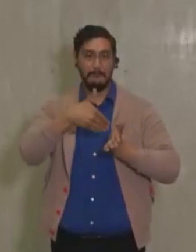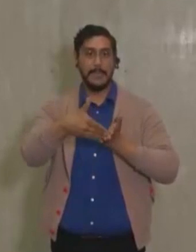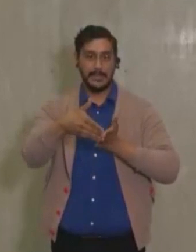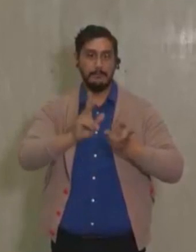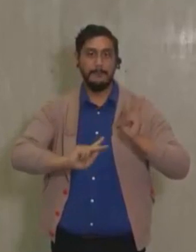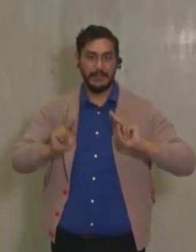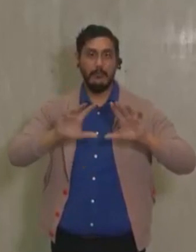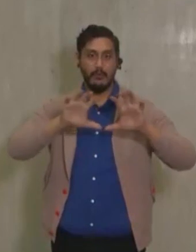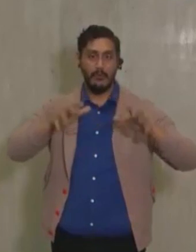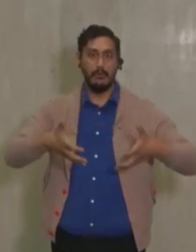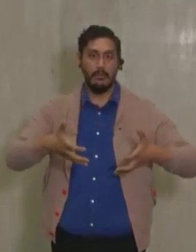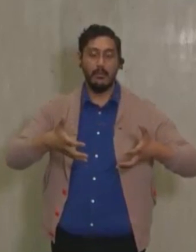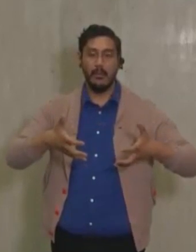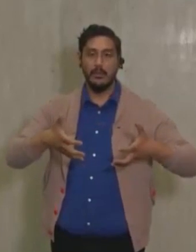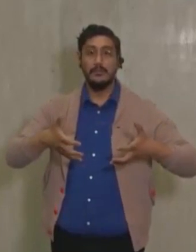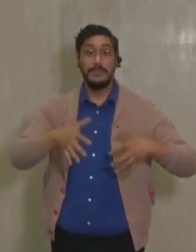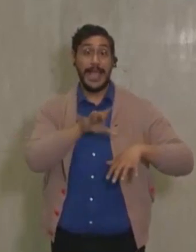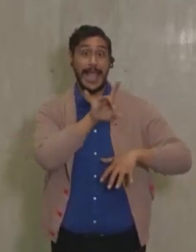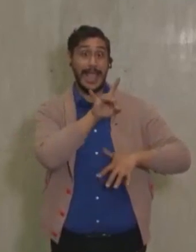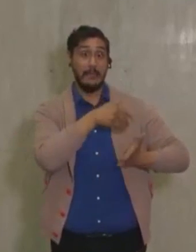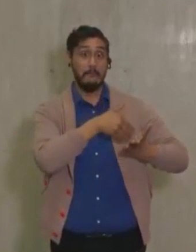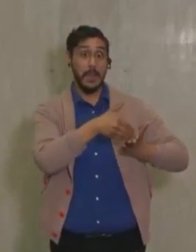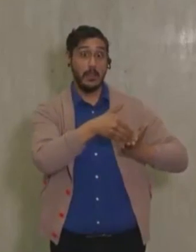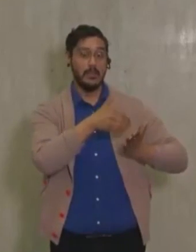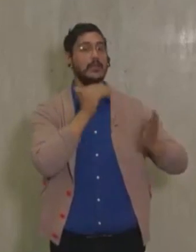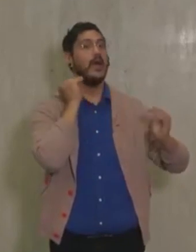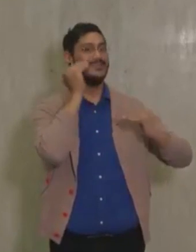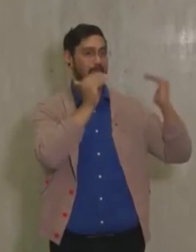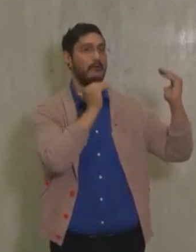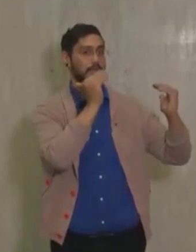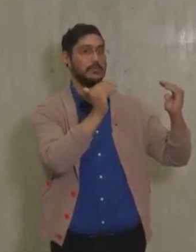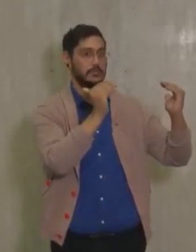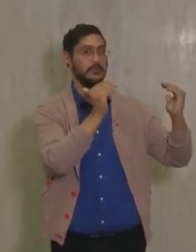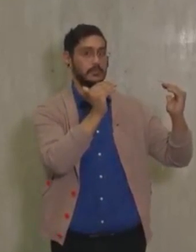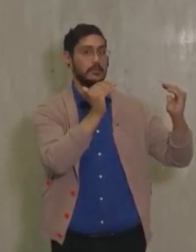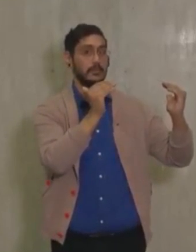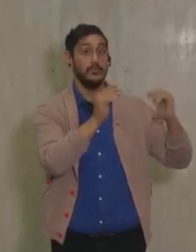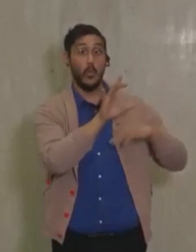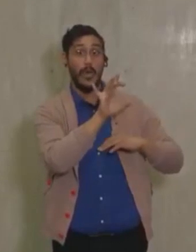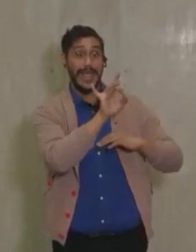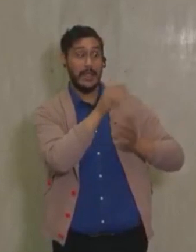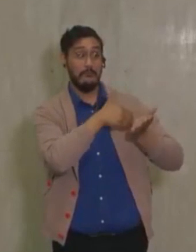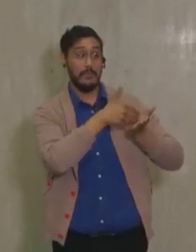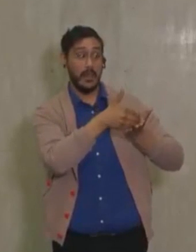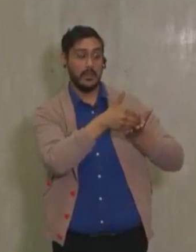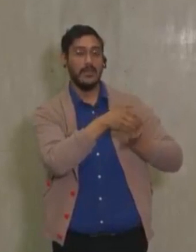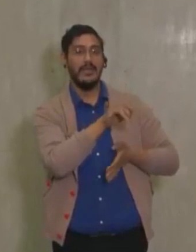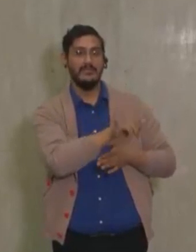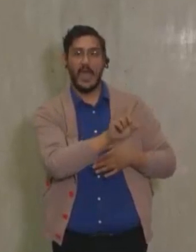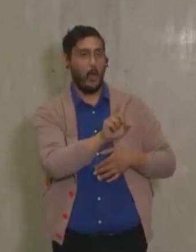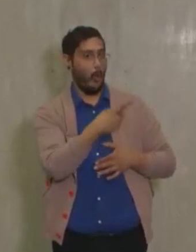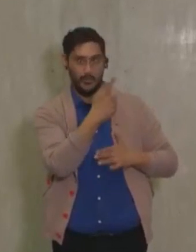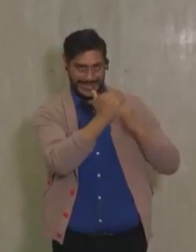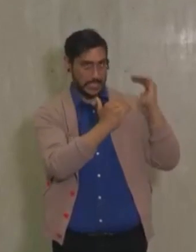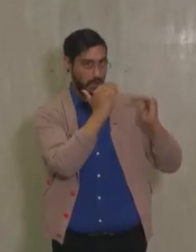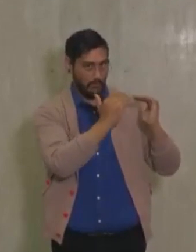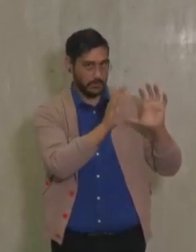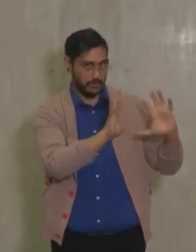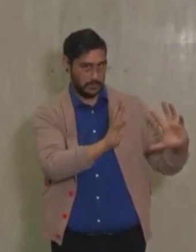and about 8 million of them are adults. So the 8 million population is just for adults.